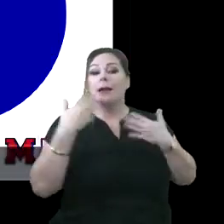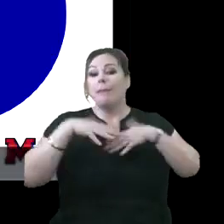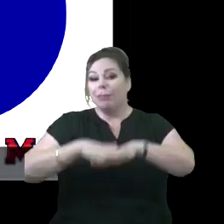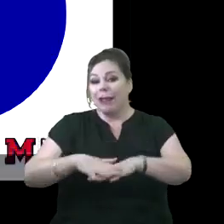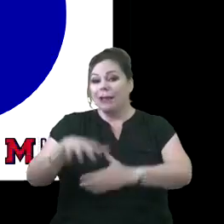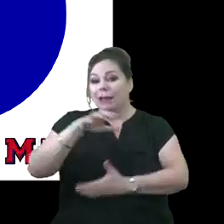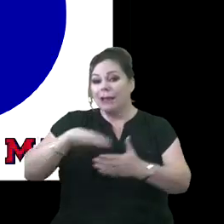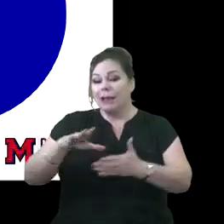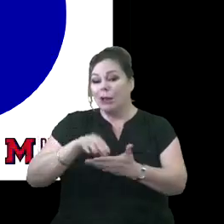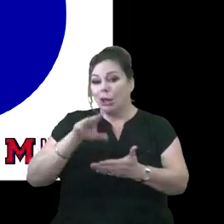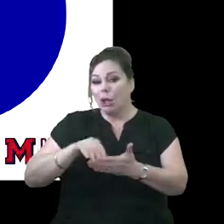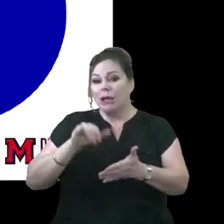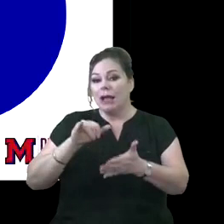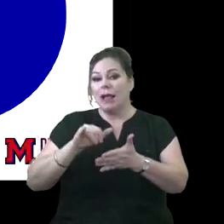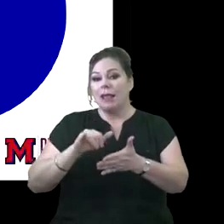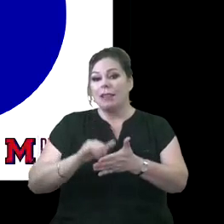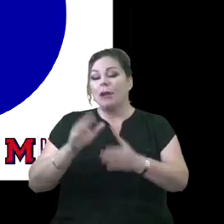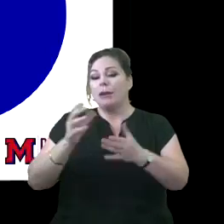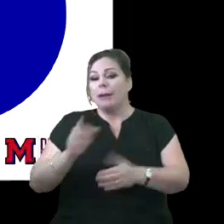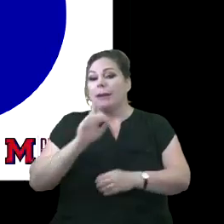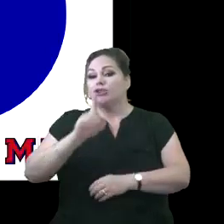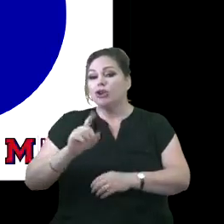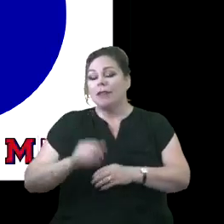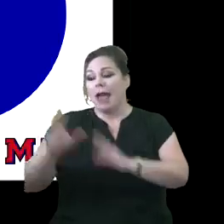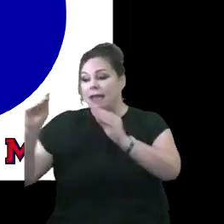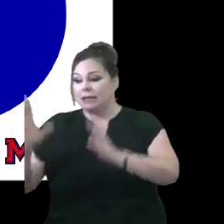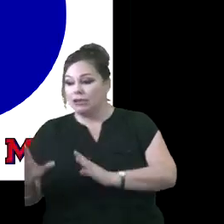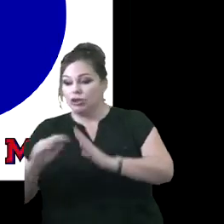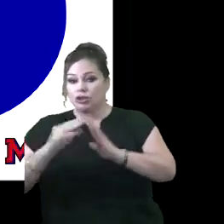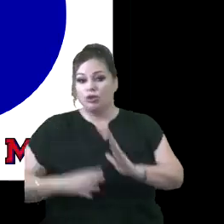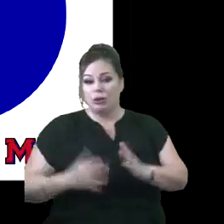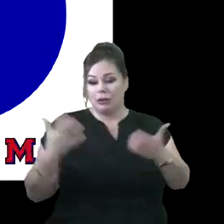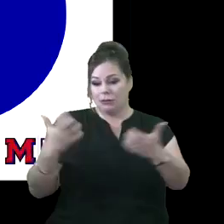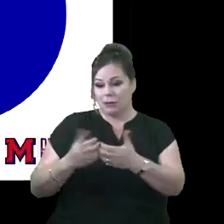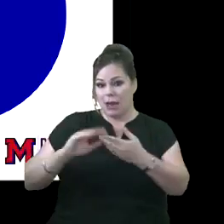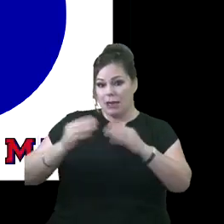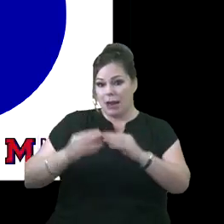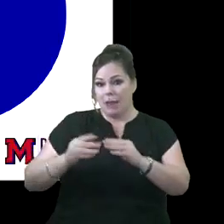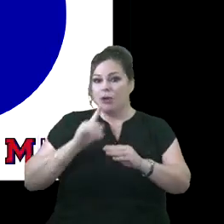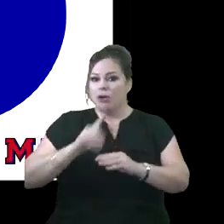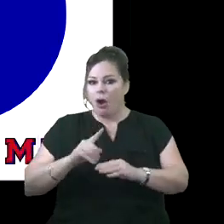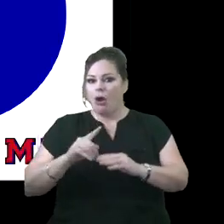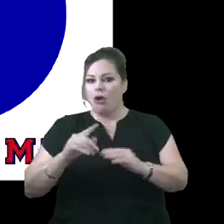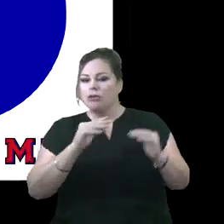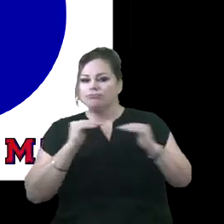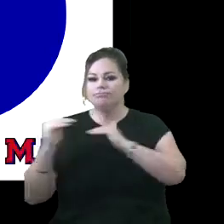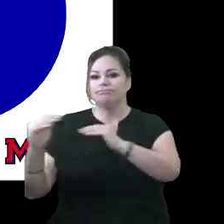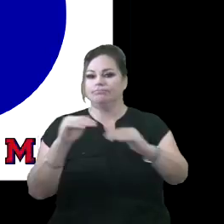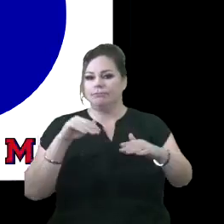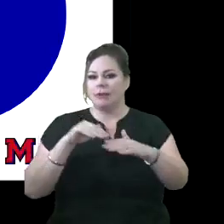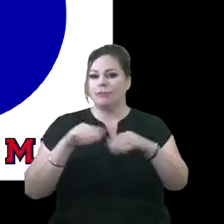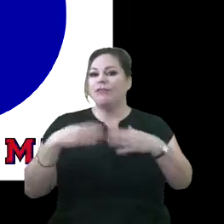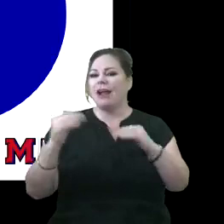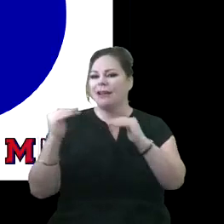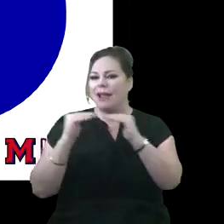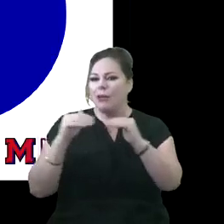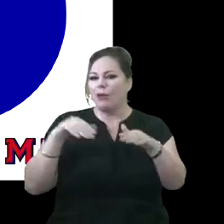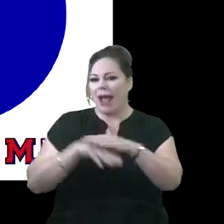speaks to the model that is being implemented on the campus to make sure the students receive equitable access to what they need.